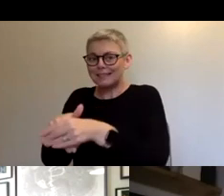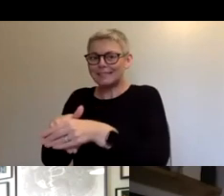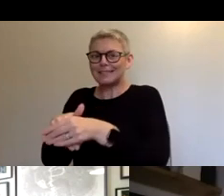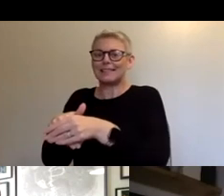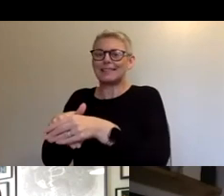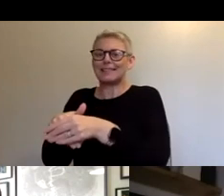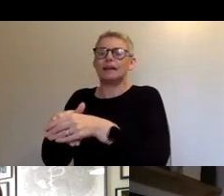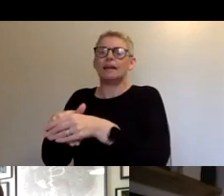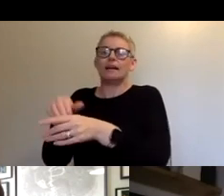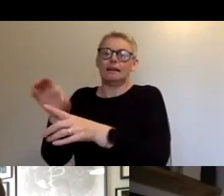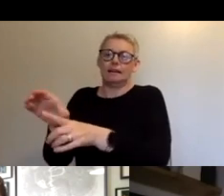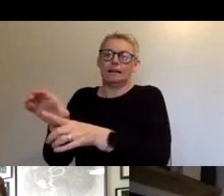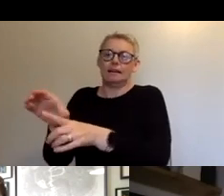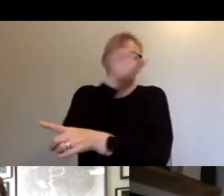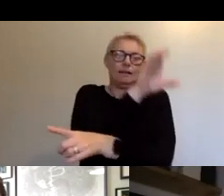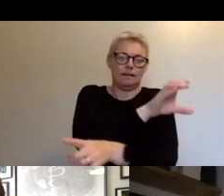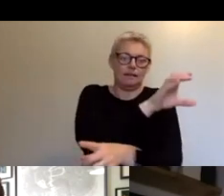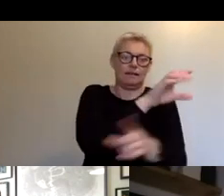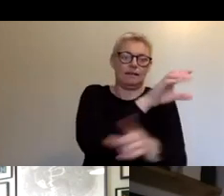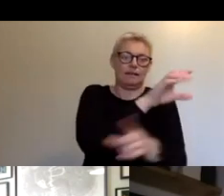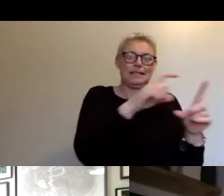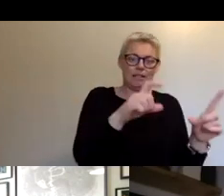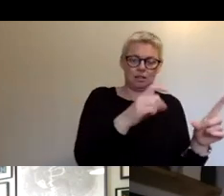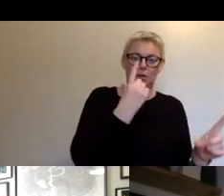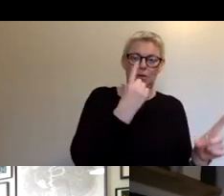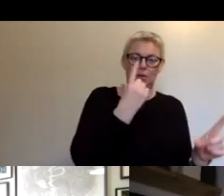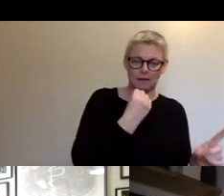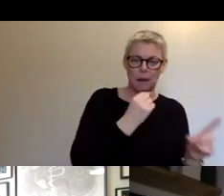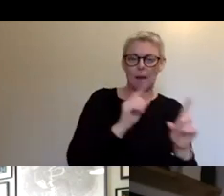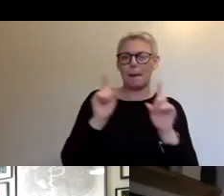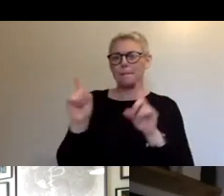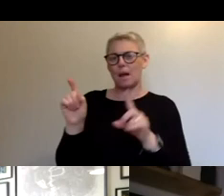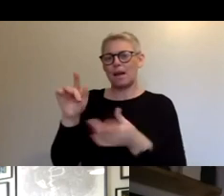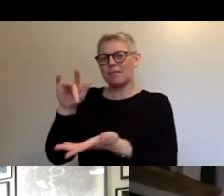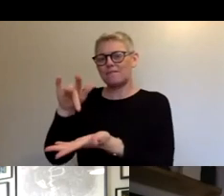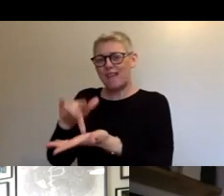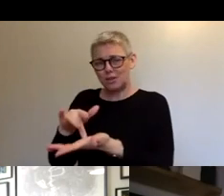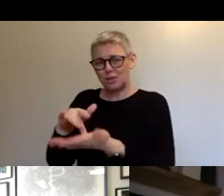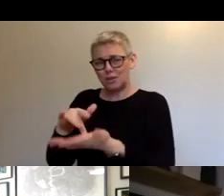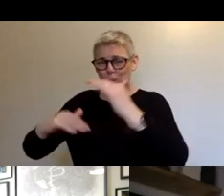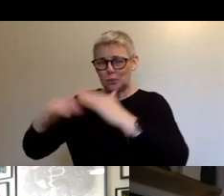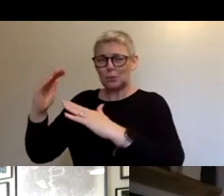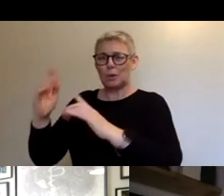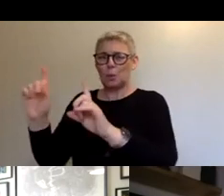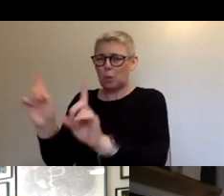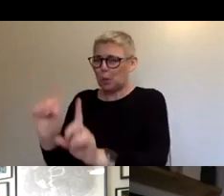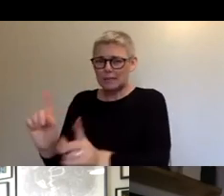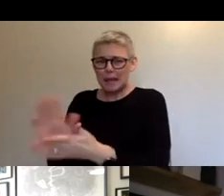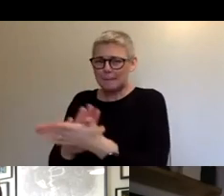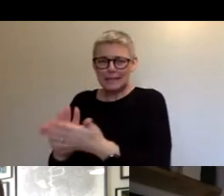that we need to look at technologically about what does a venue mean, um, online? And